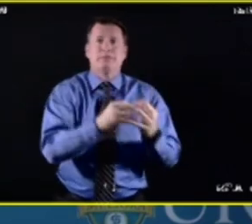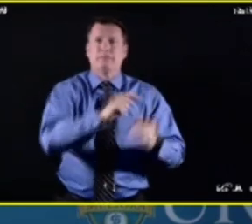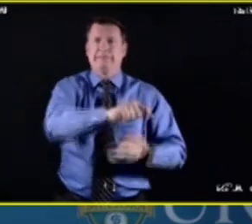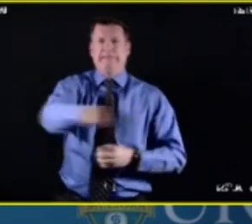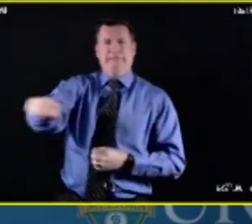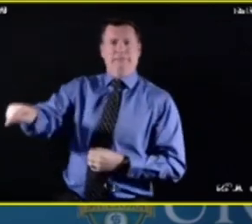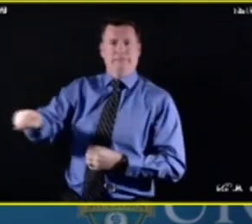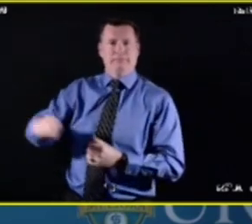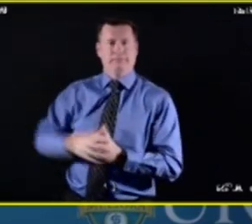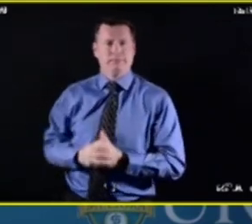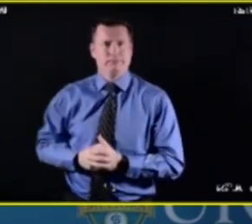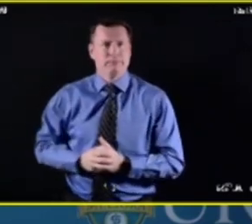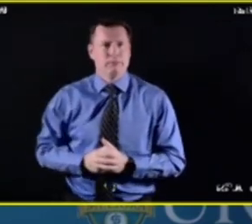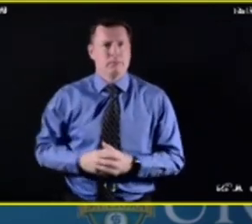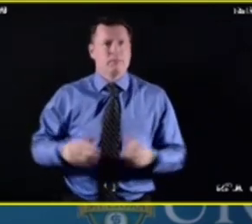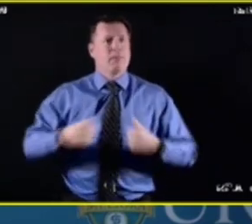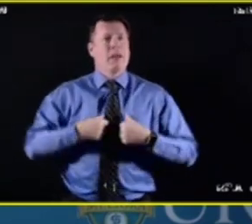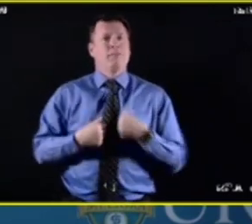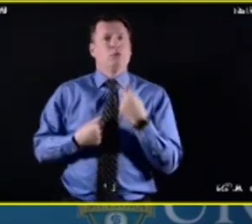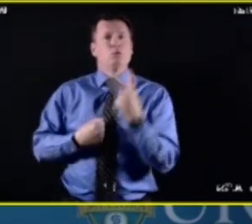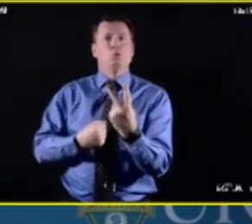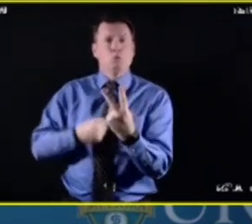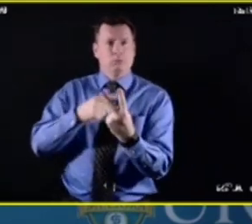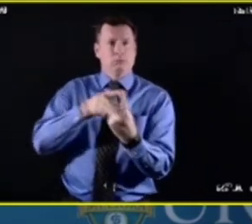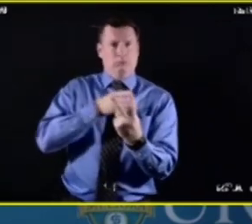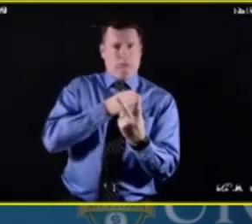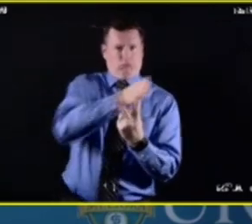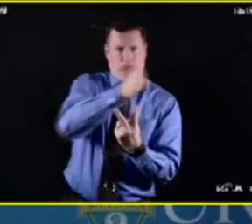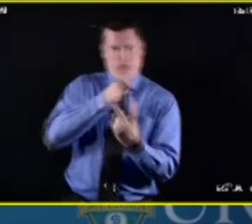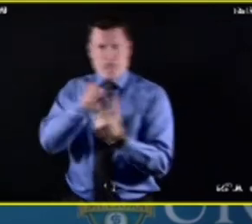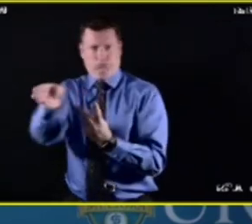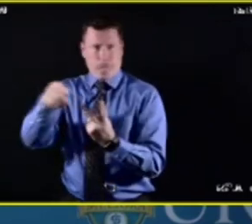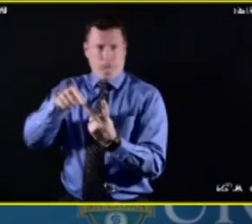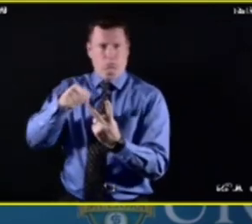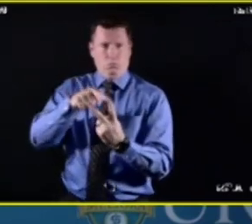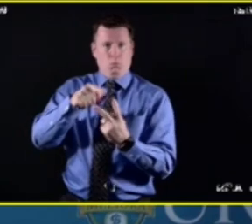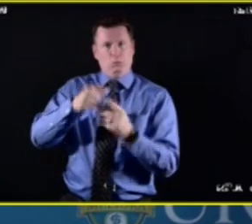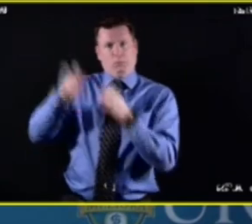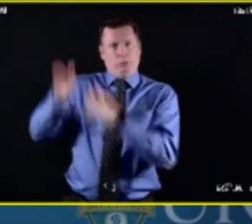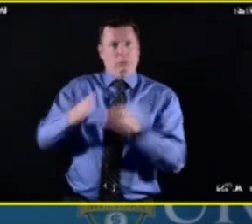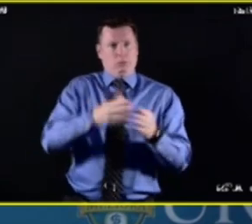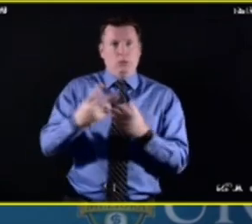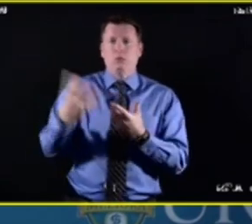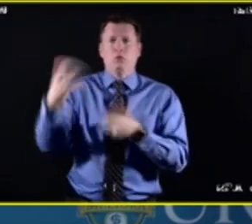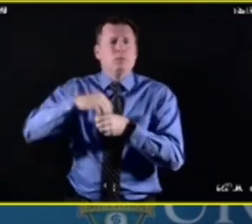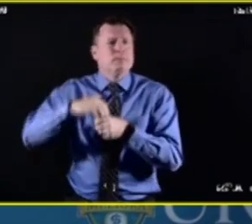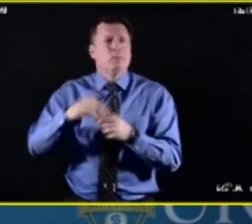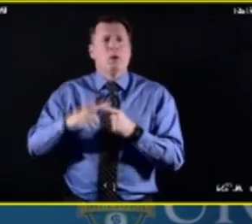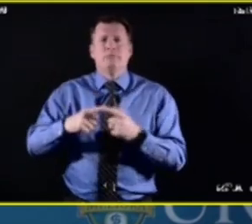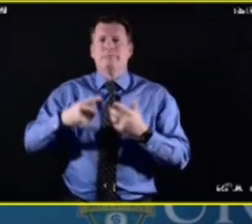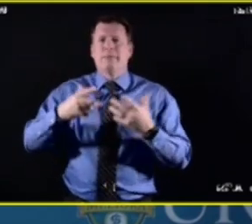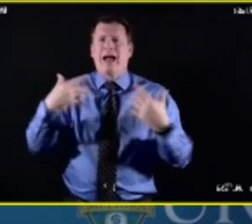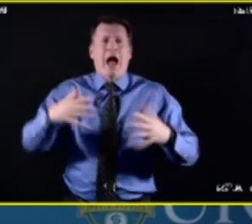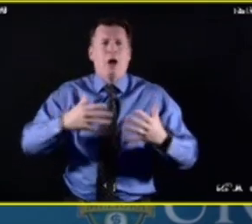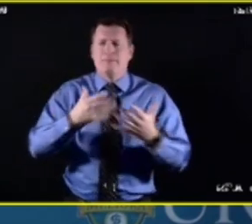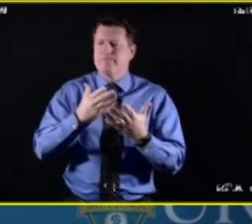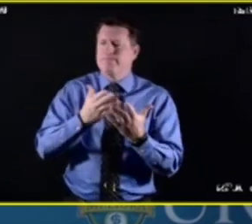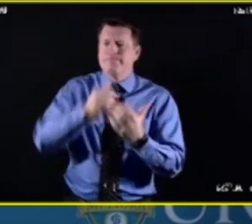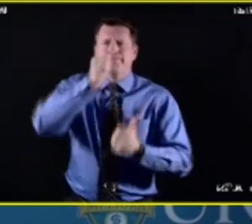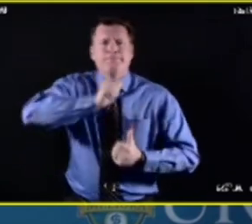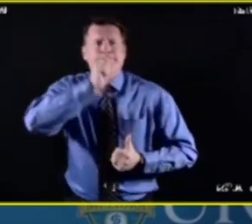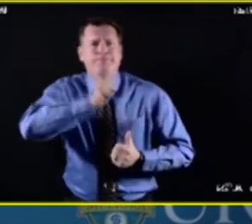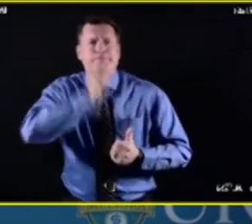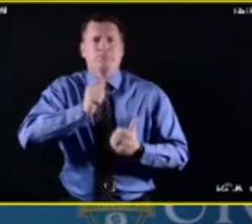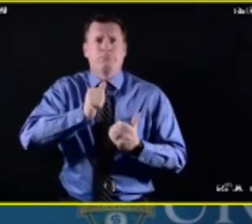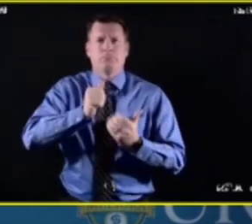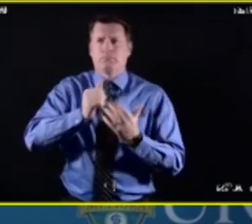Medicine Mental Health and Wellness Division to discuss how people can best cope with their current situation. With us